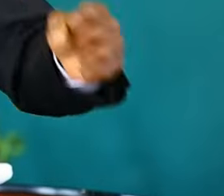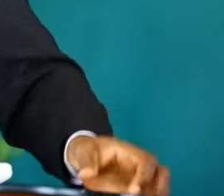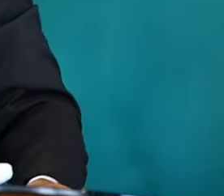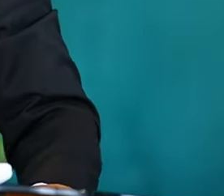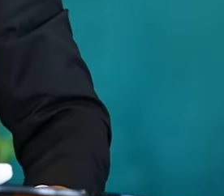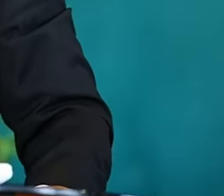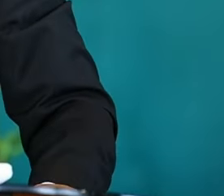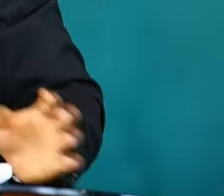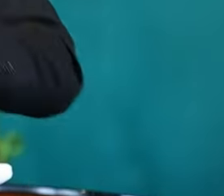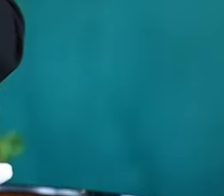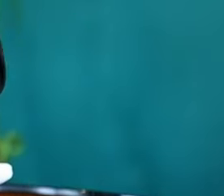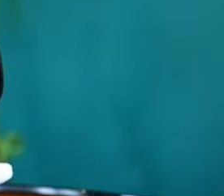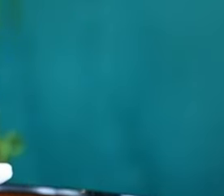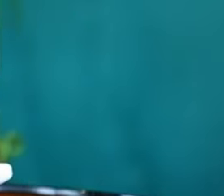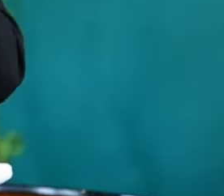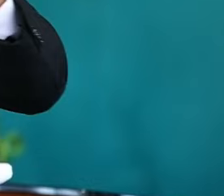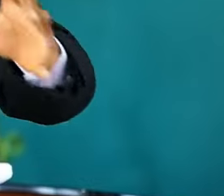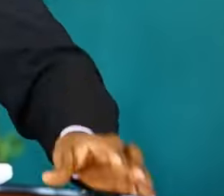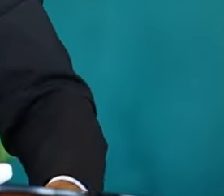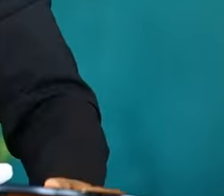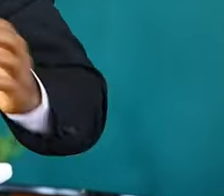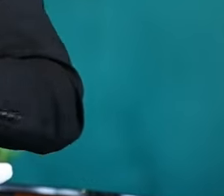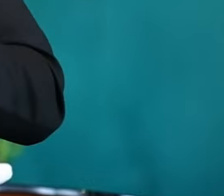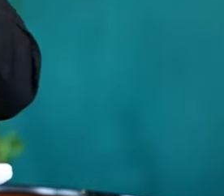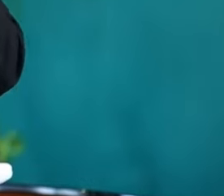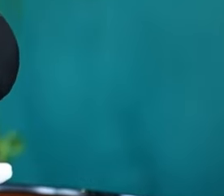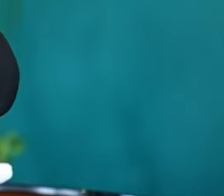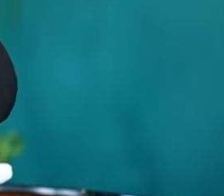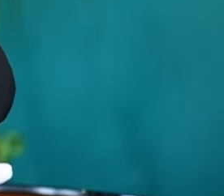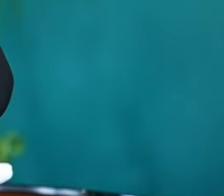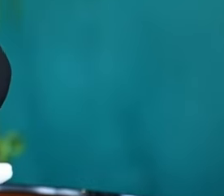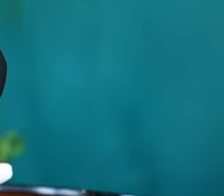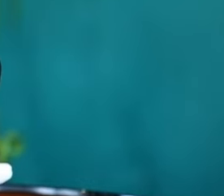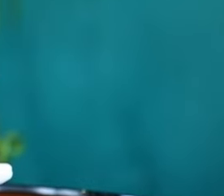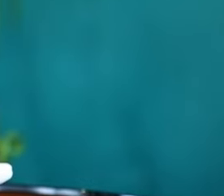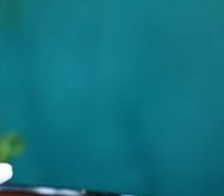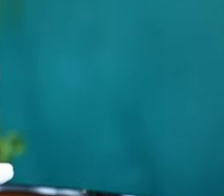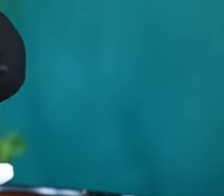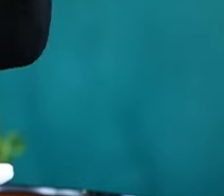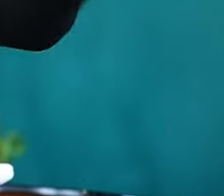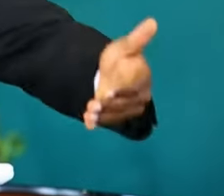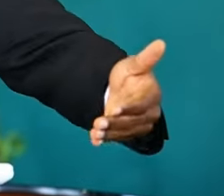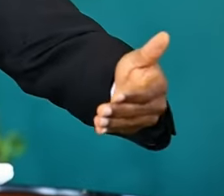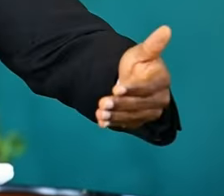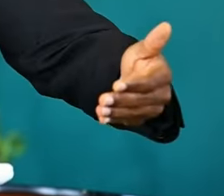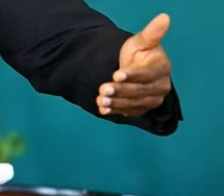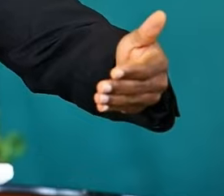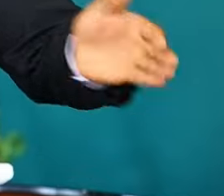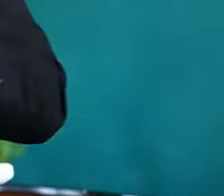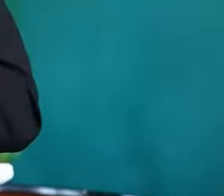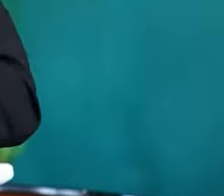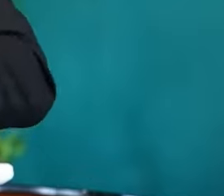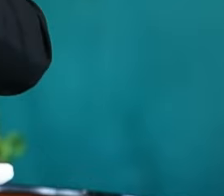continence, the light of your continence. It means the favor of God. The favor of